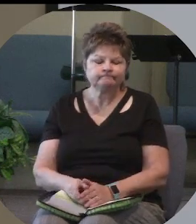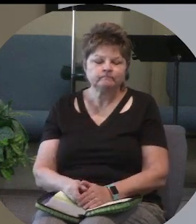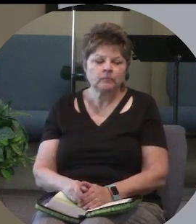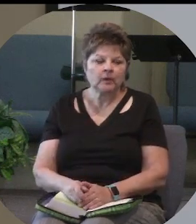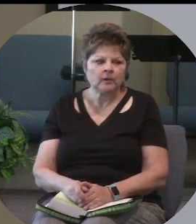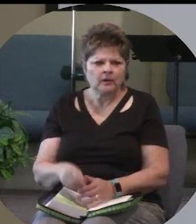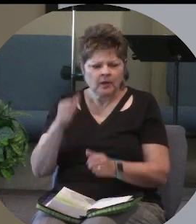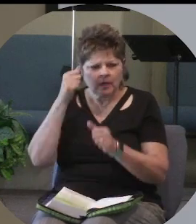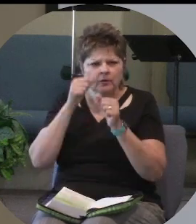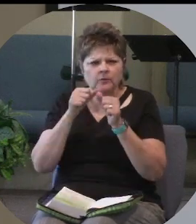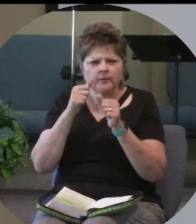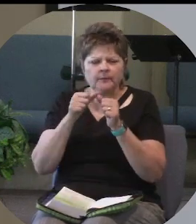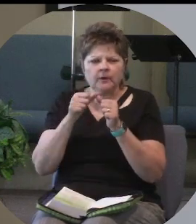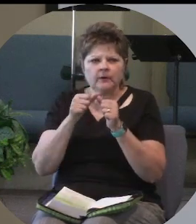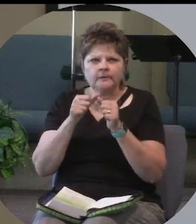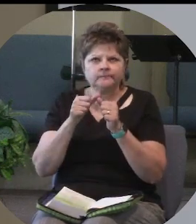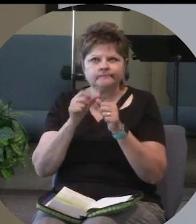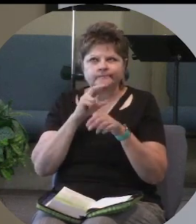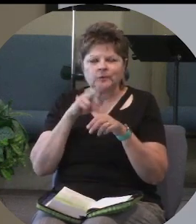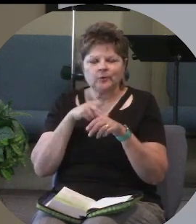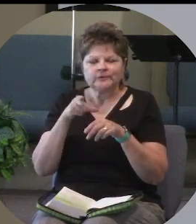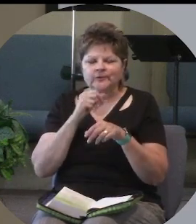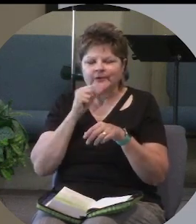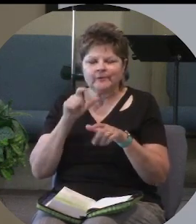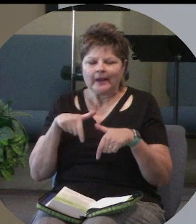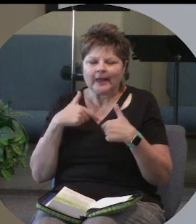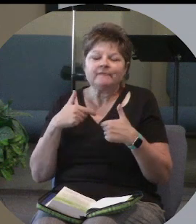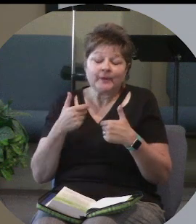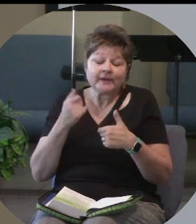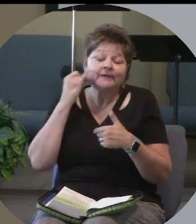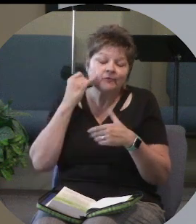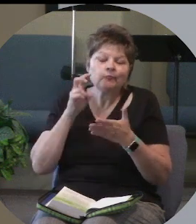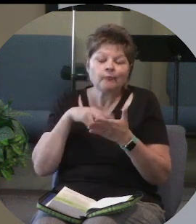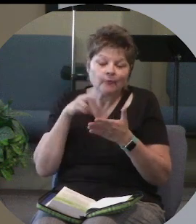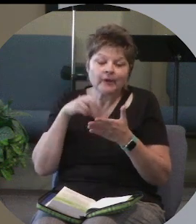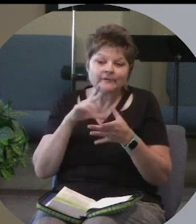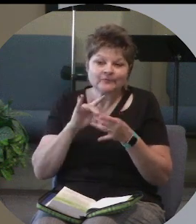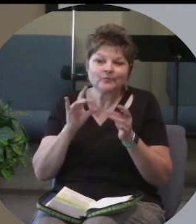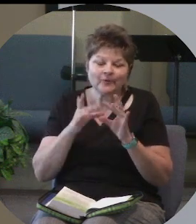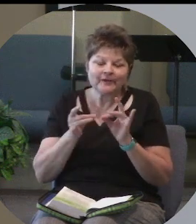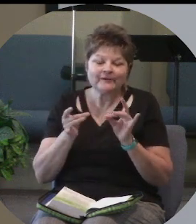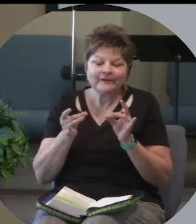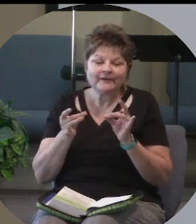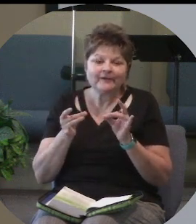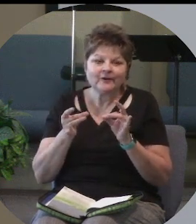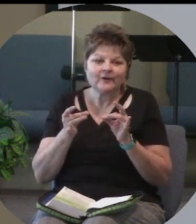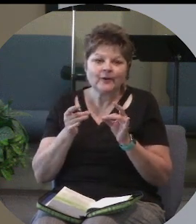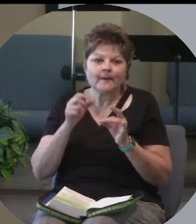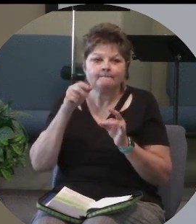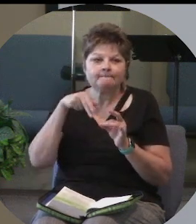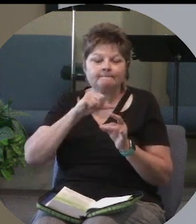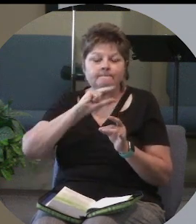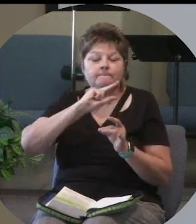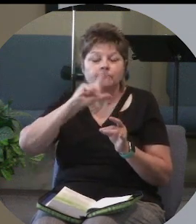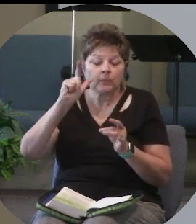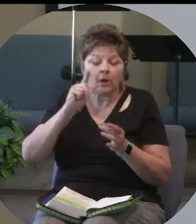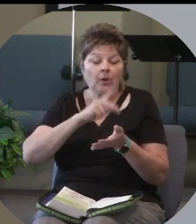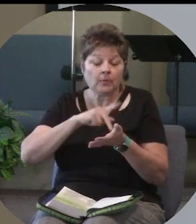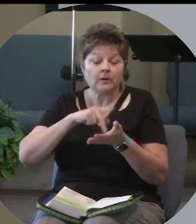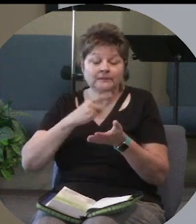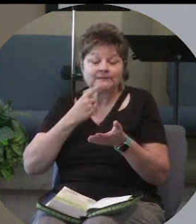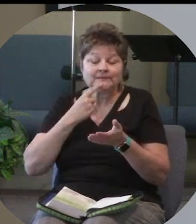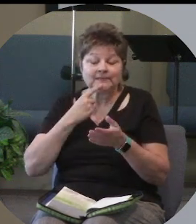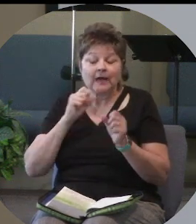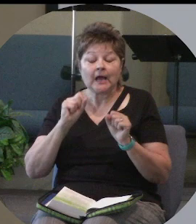You remember the time, of course you don't because you weren't alive, but if you've read the story, Paul says, I can be all things to all people.